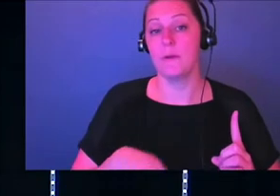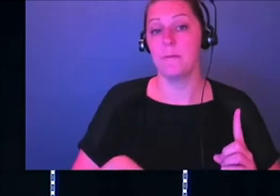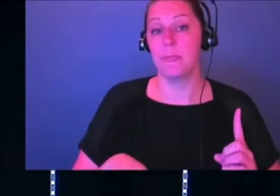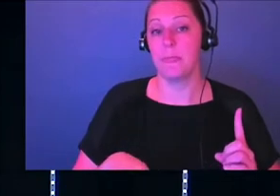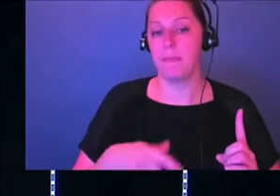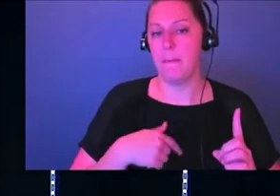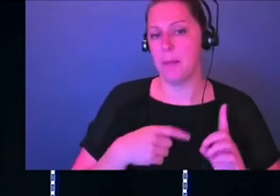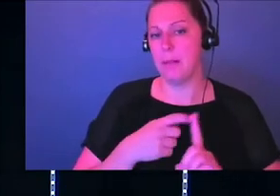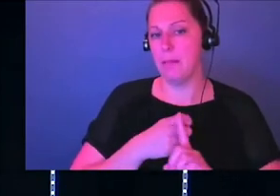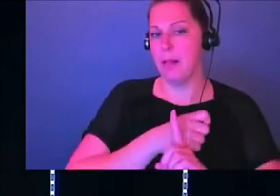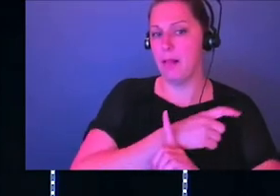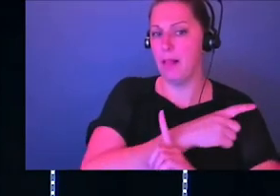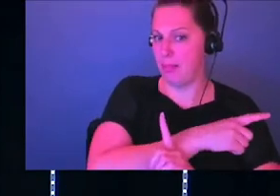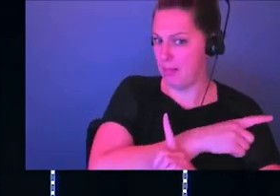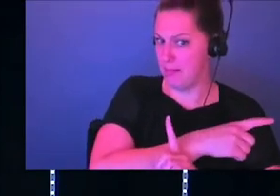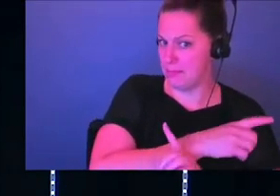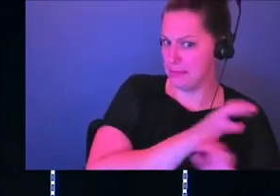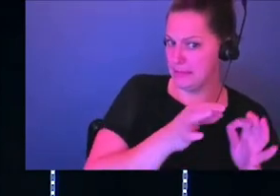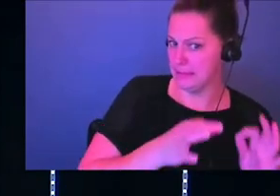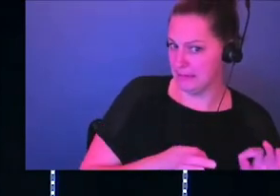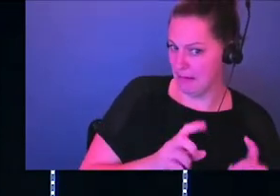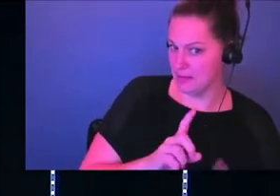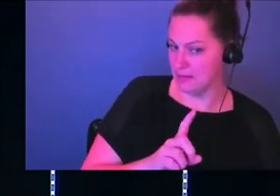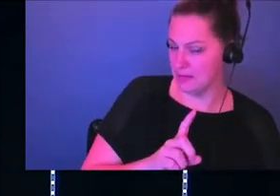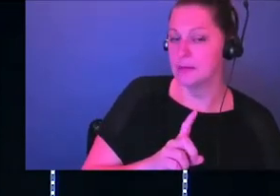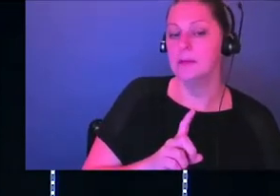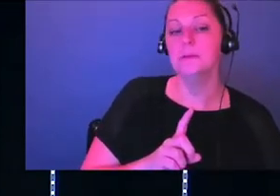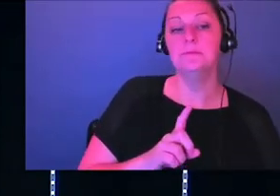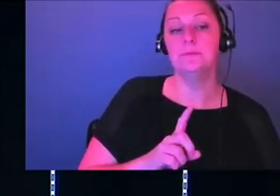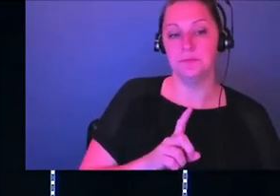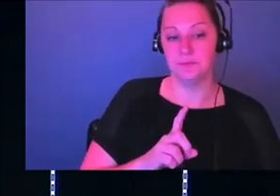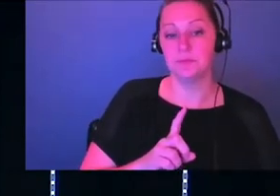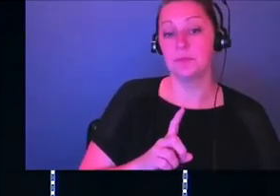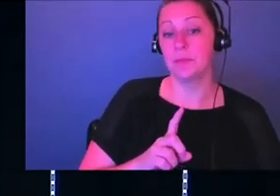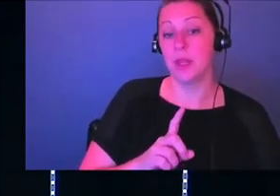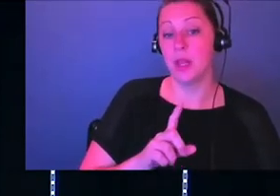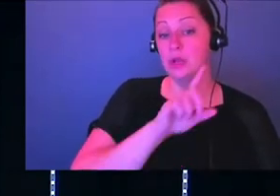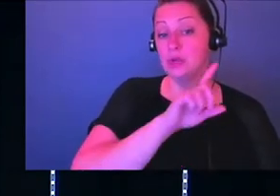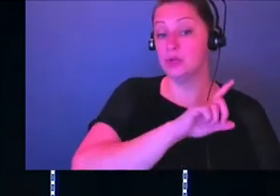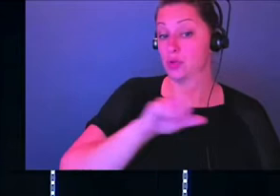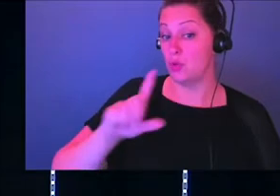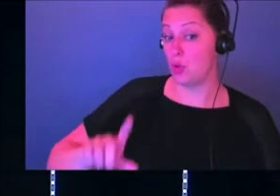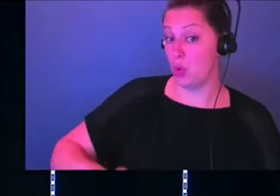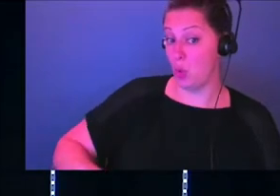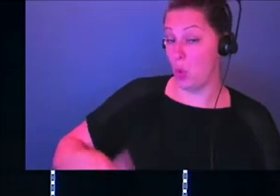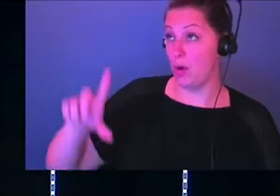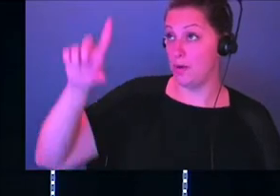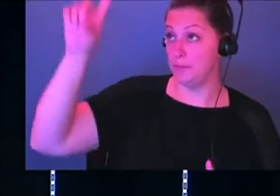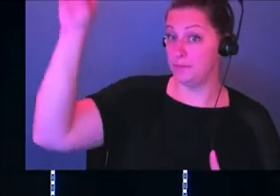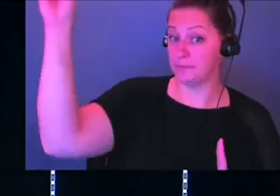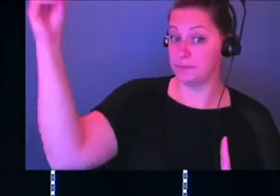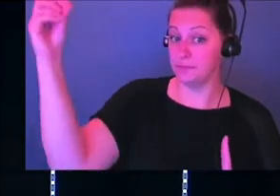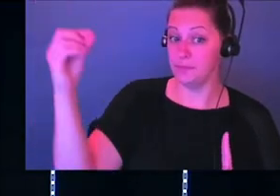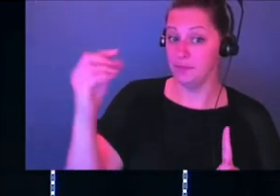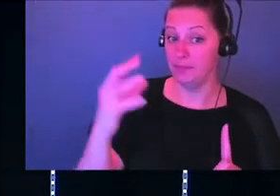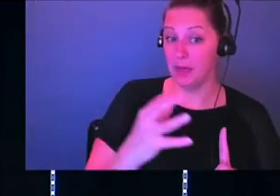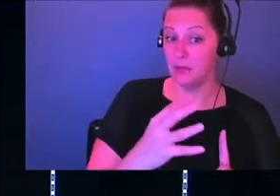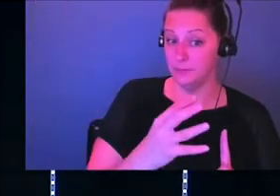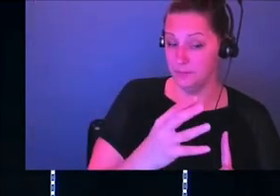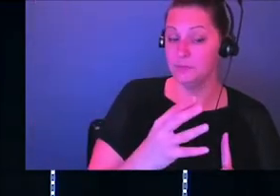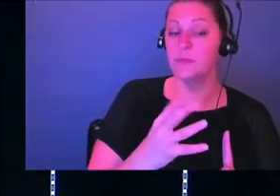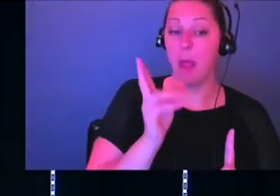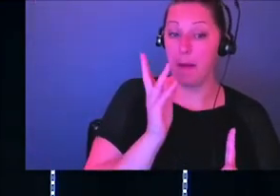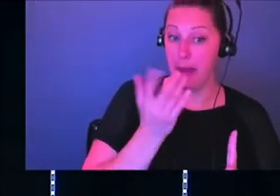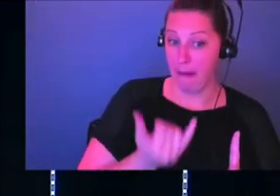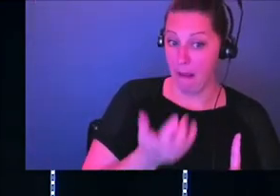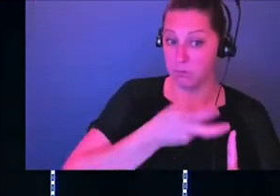trail to discuss this verse because it's a little confusing, especially that part where it says the Lord sent. So the spirit of God had left Saul, the anointing, that God has rejected Saul as king. And